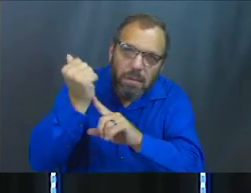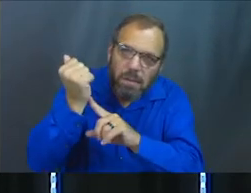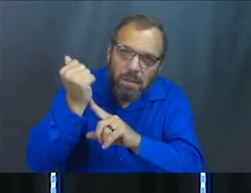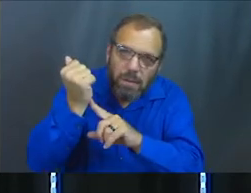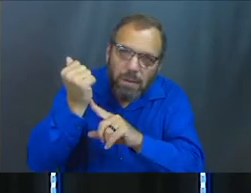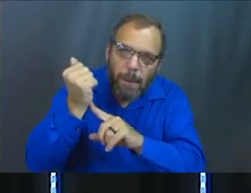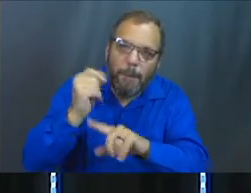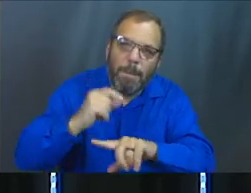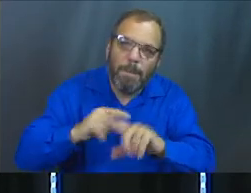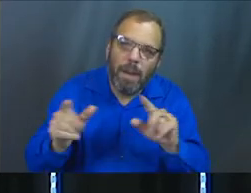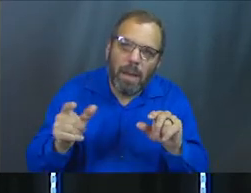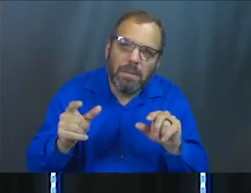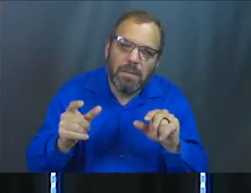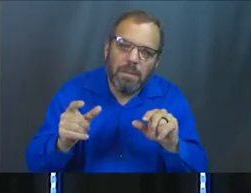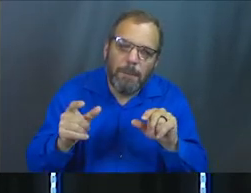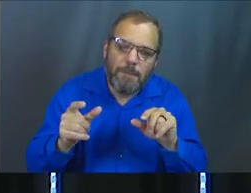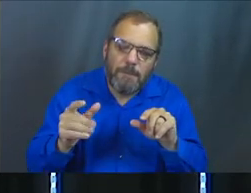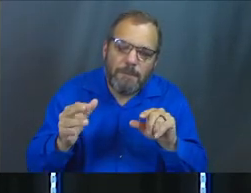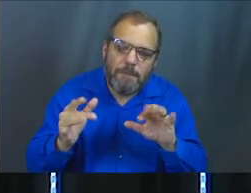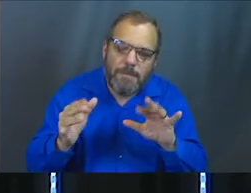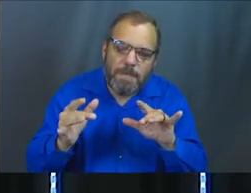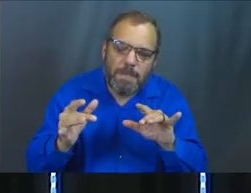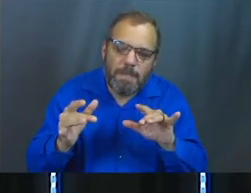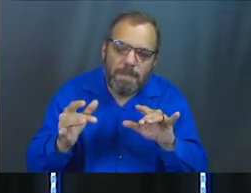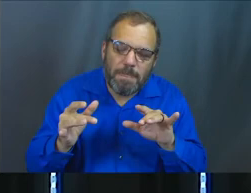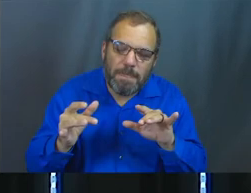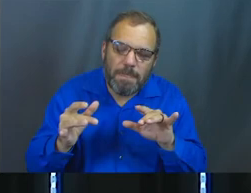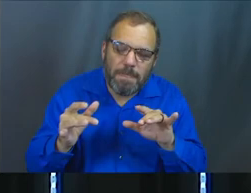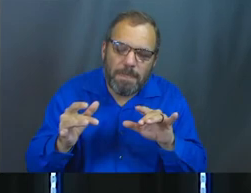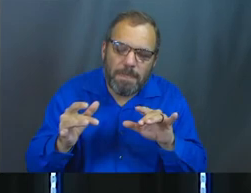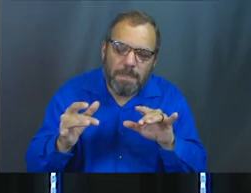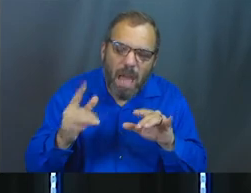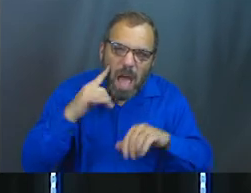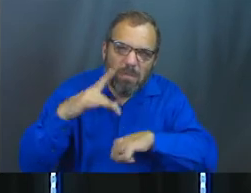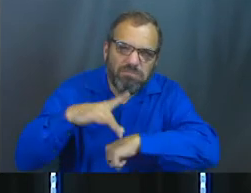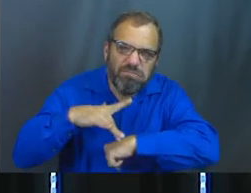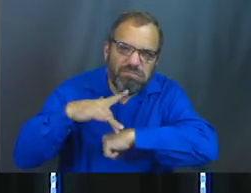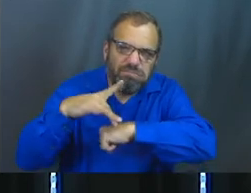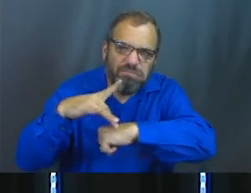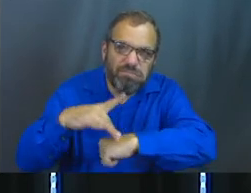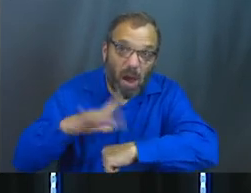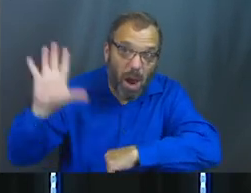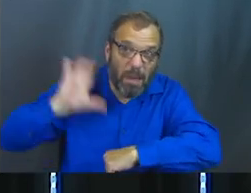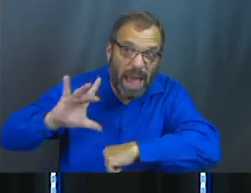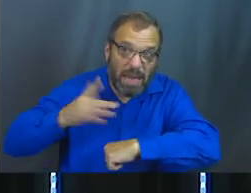But we often, we often ruminate on our past.